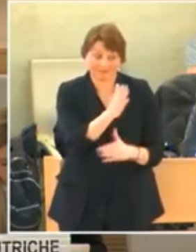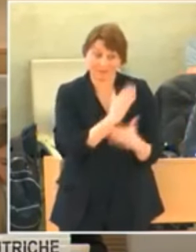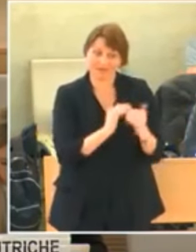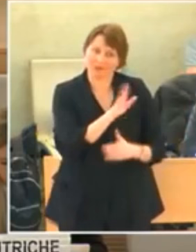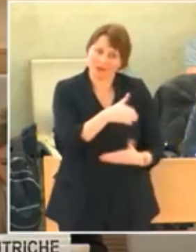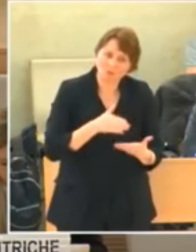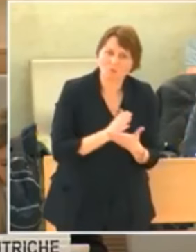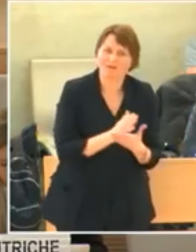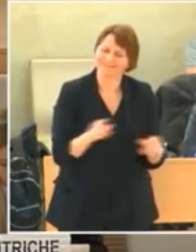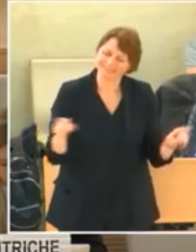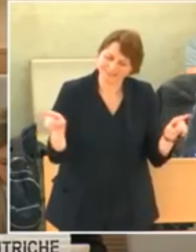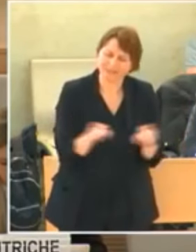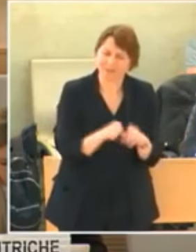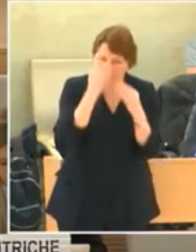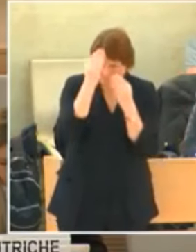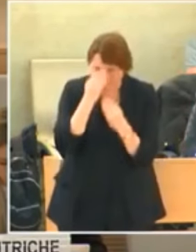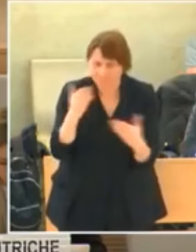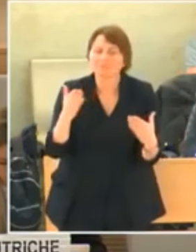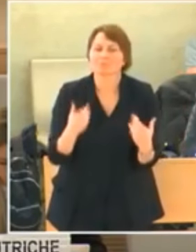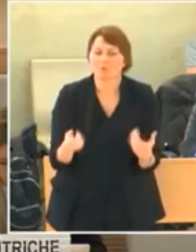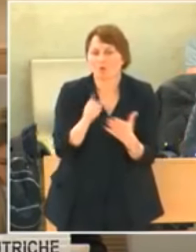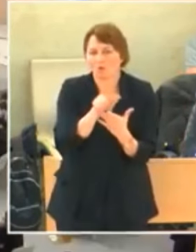to have equal recognition before the law. I thank you very much.